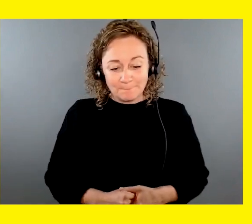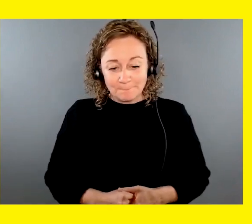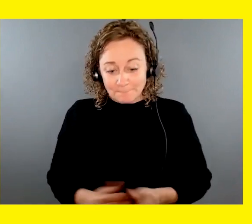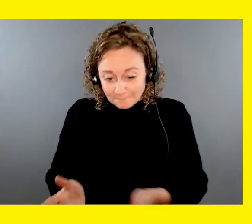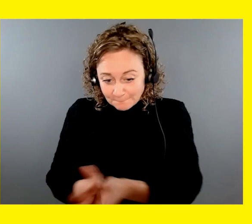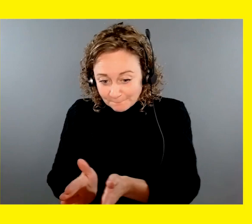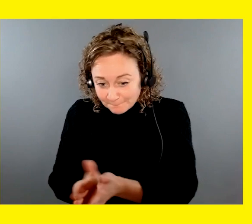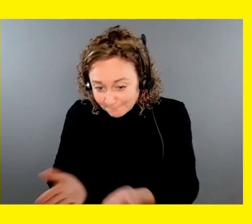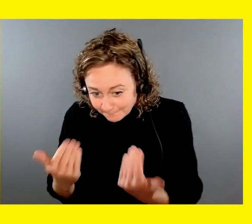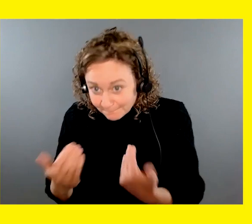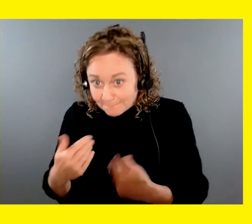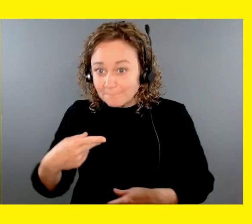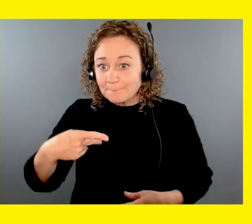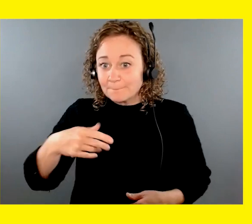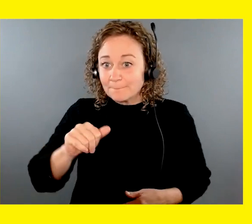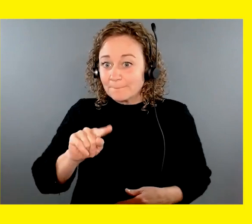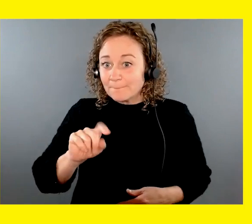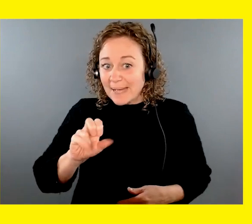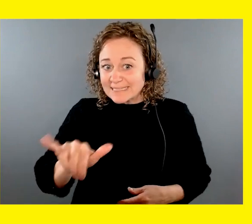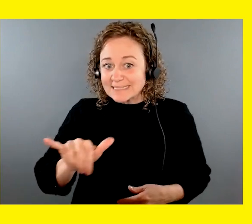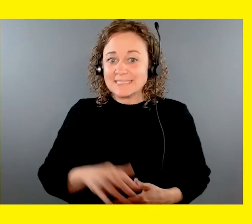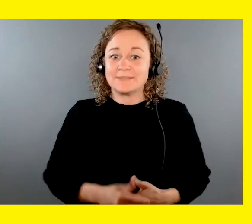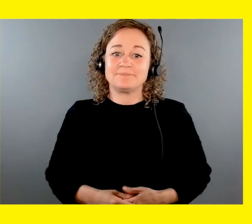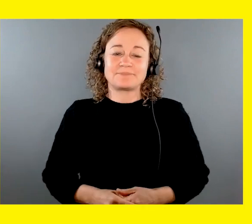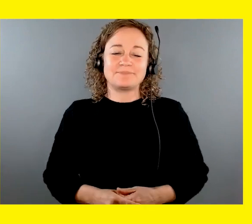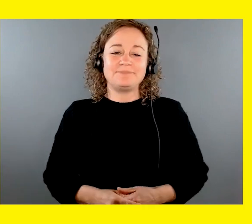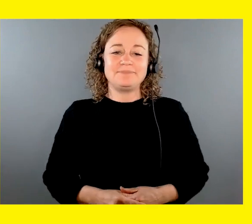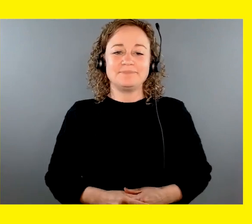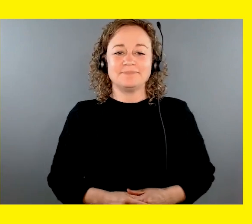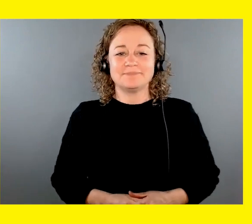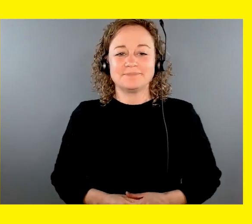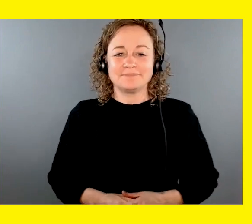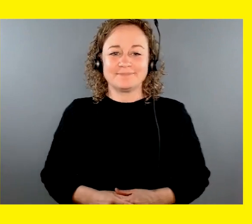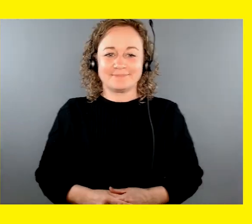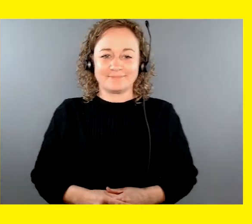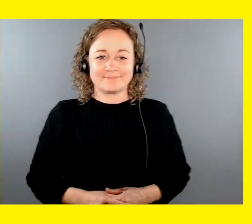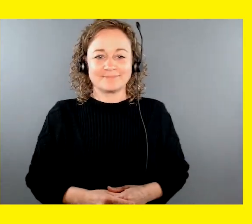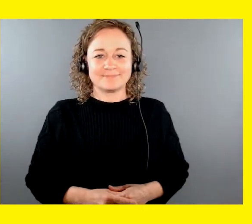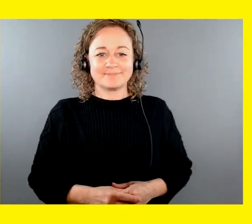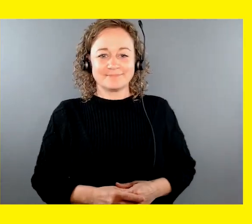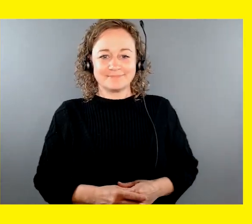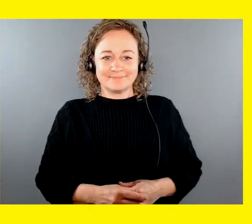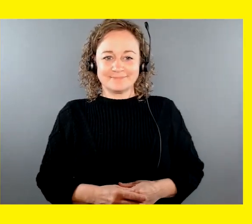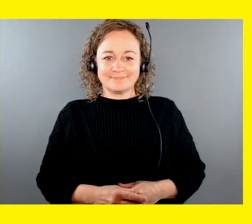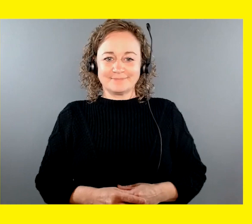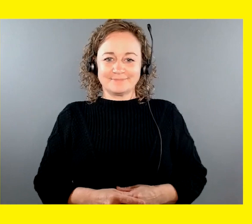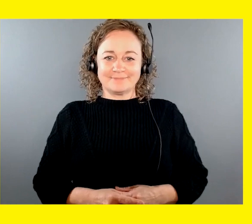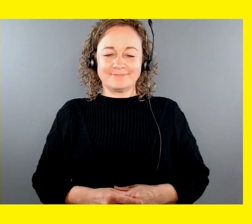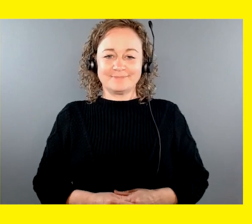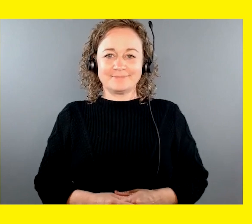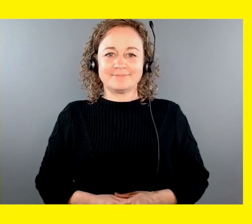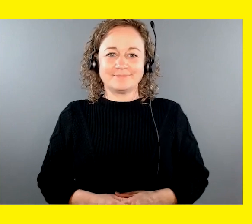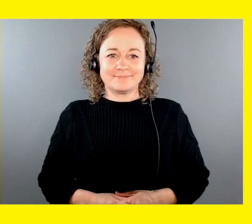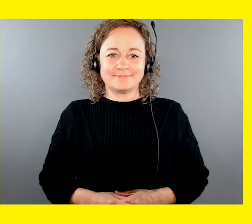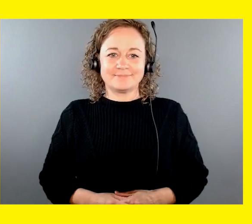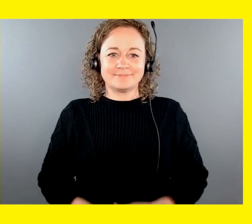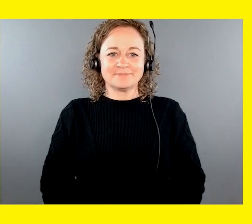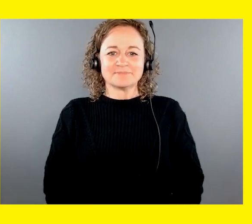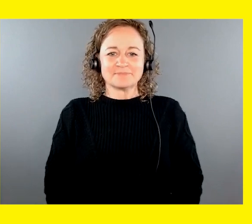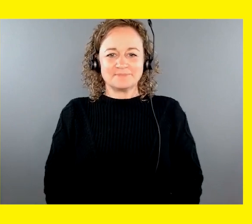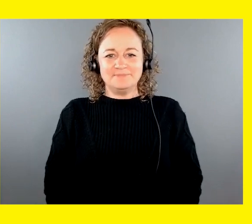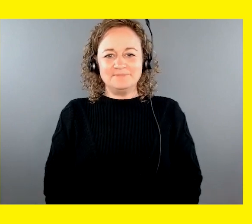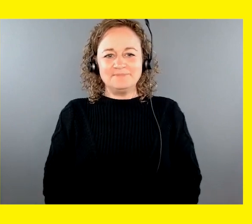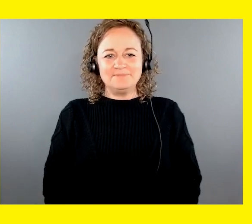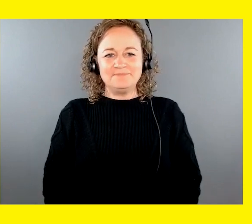Ezra claps his hands and signals for his buddy dog, Patsy. Patsy runs into the shot and walks over to Ezra.